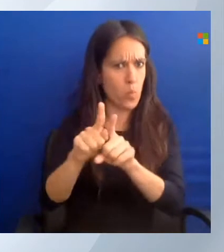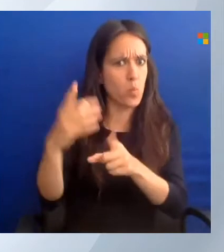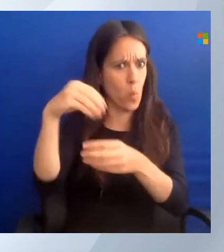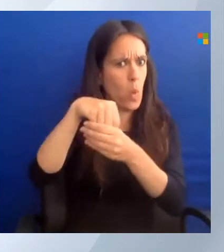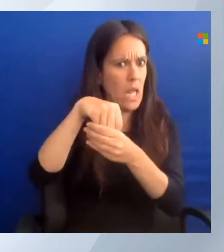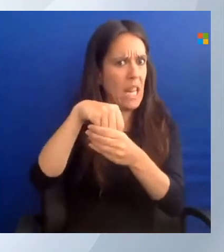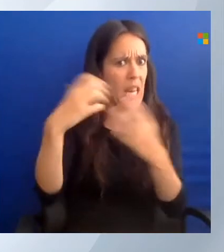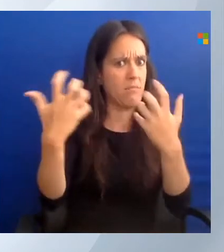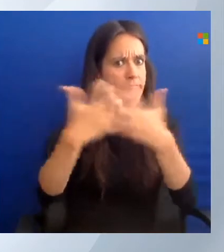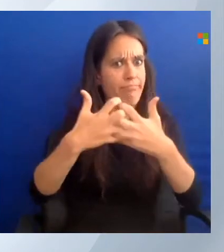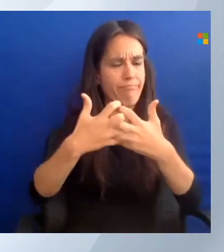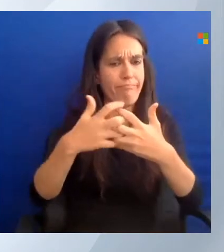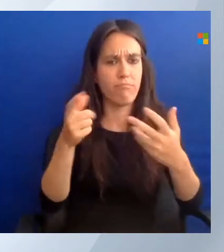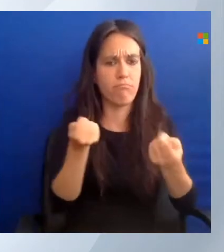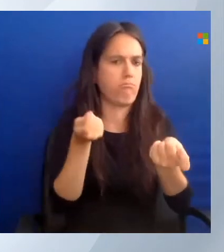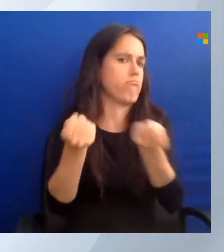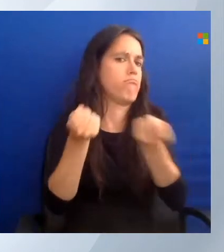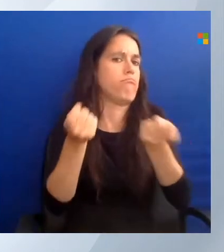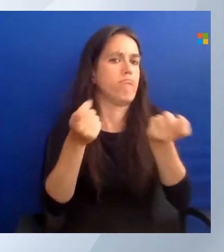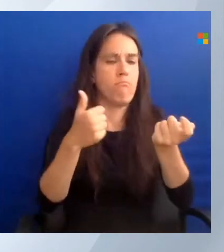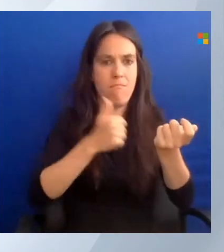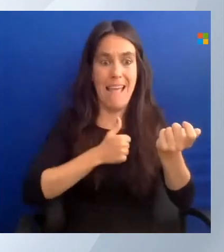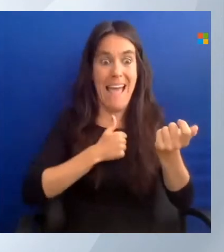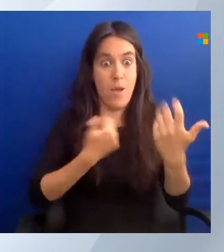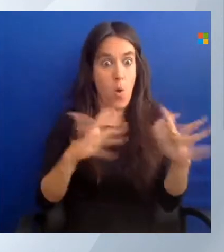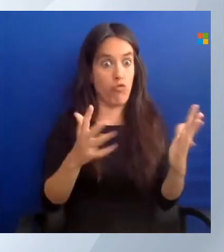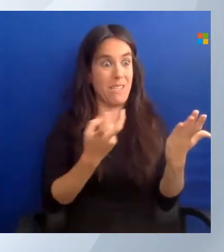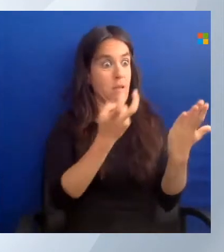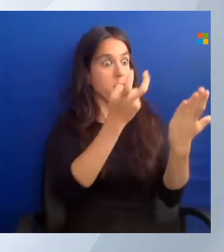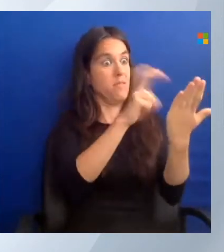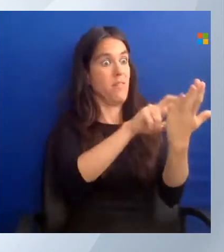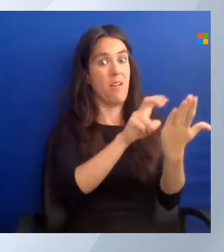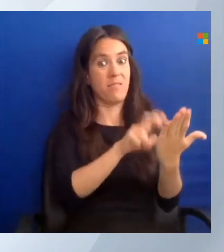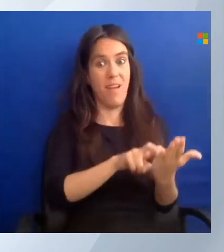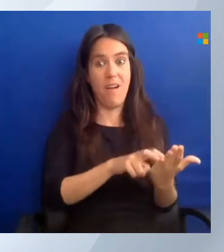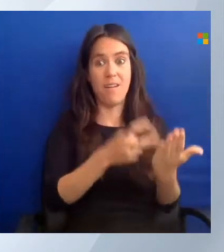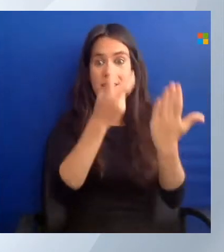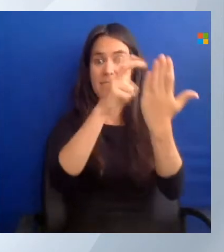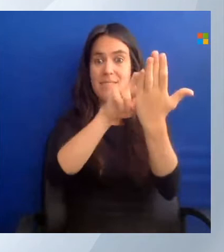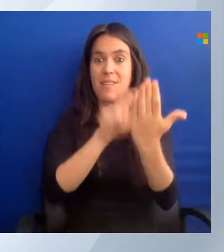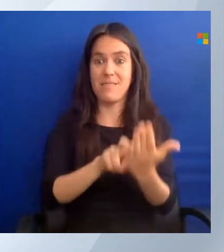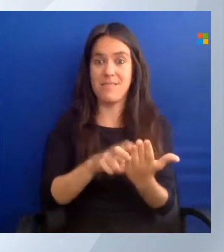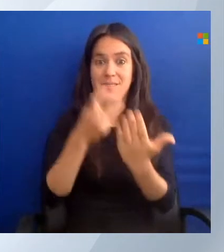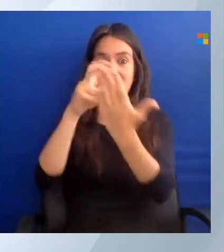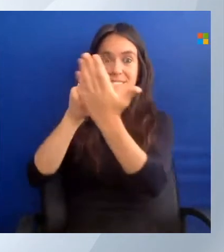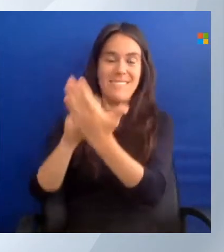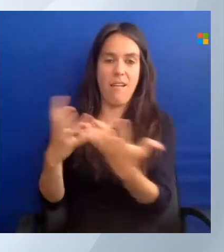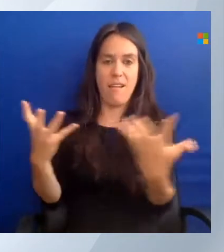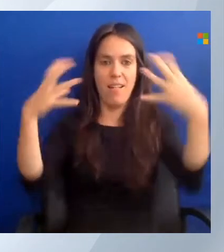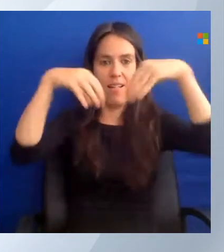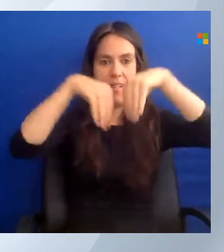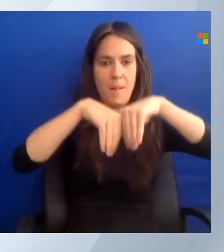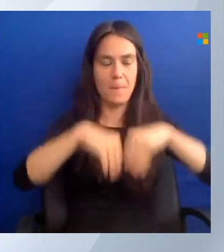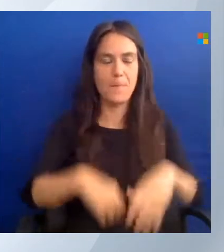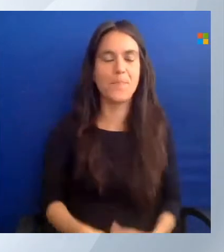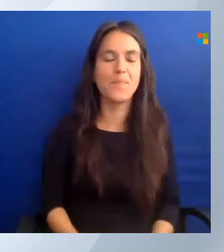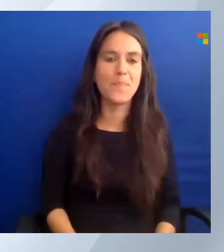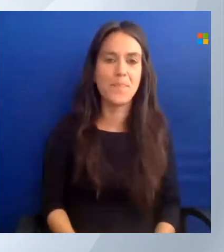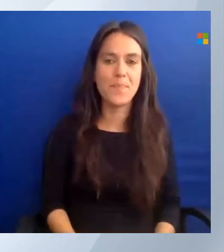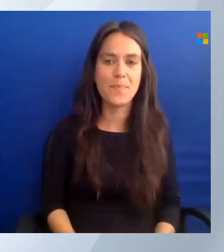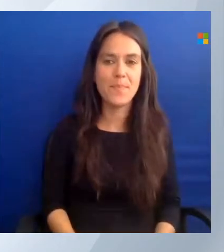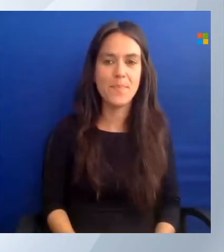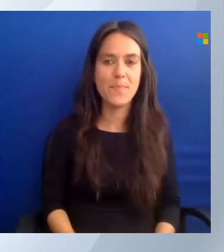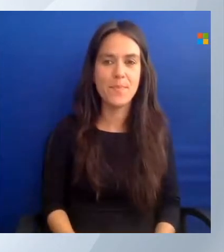care of because I'm already signed in in the portal. Next to that, I have some other options available. I